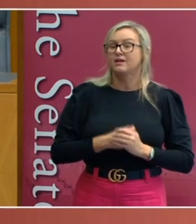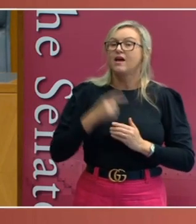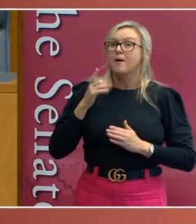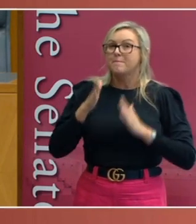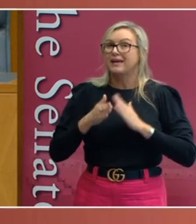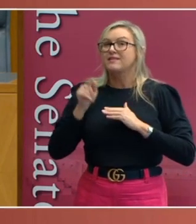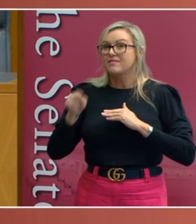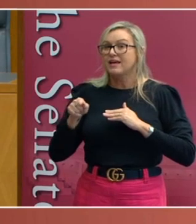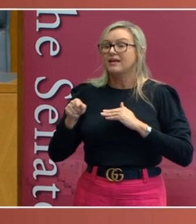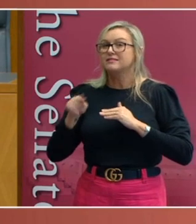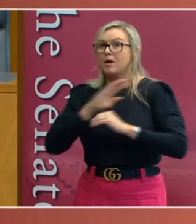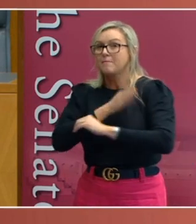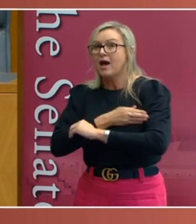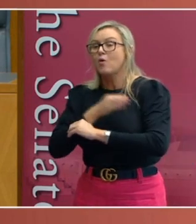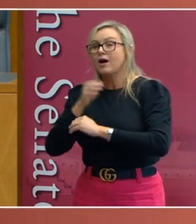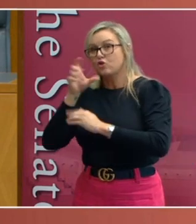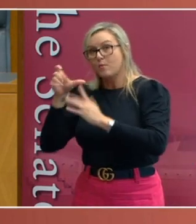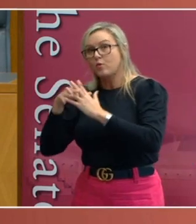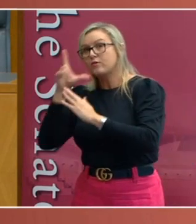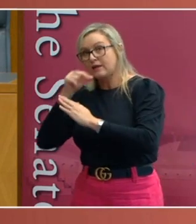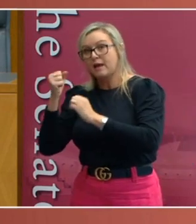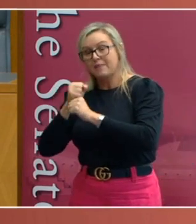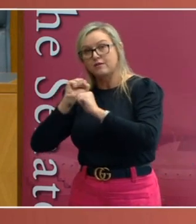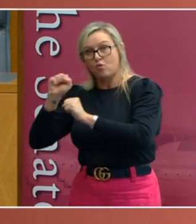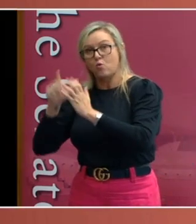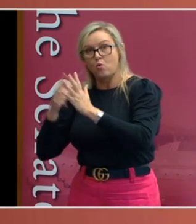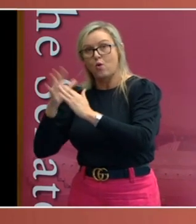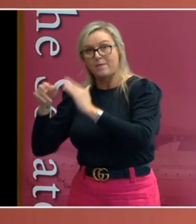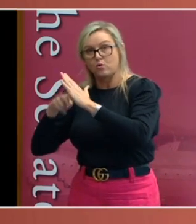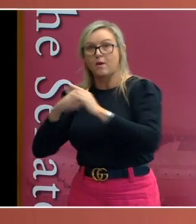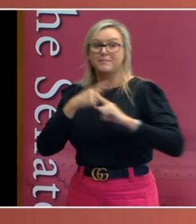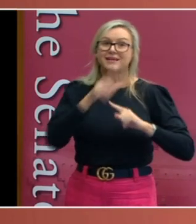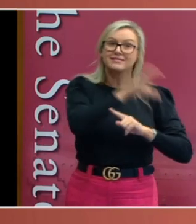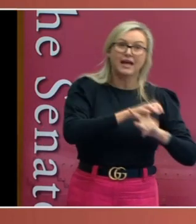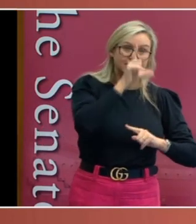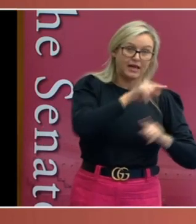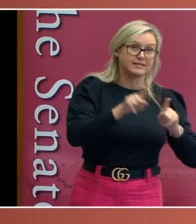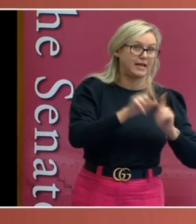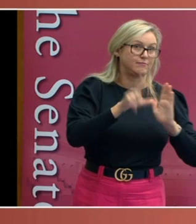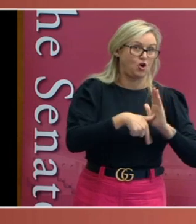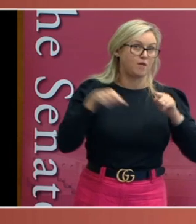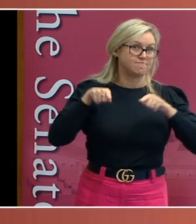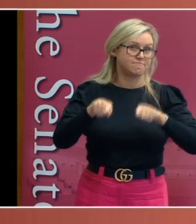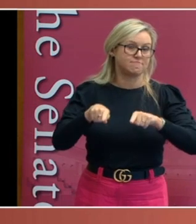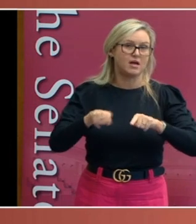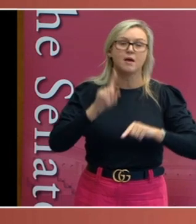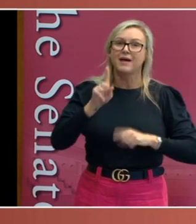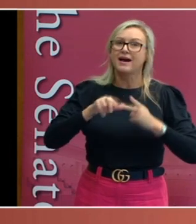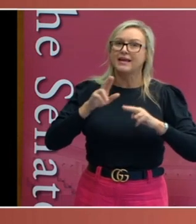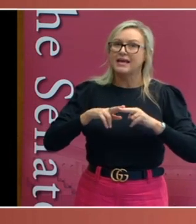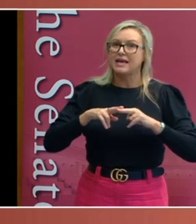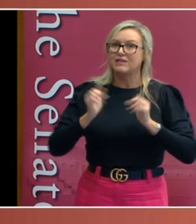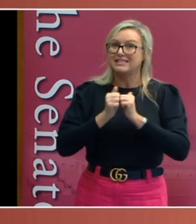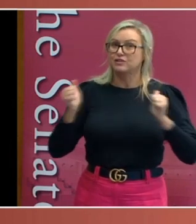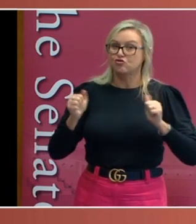meaning both the Commonwealth and the states can make laws about quarantine. But if, as I said, there's an inconsistency between the laws, the